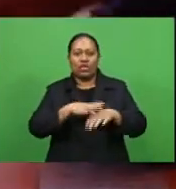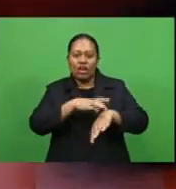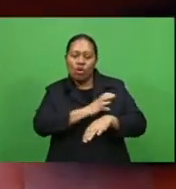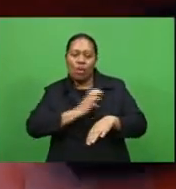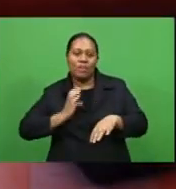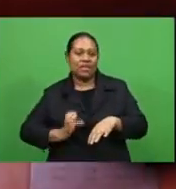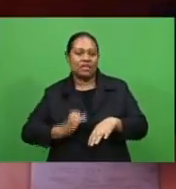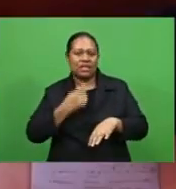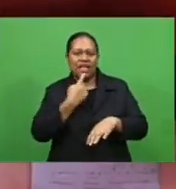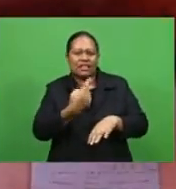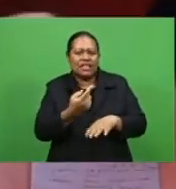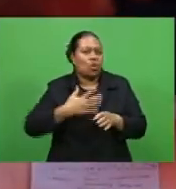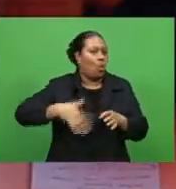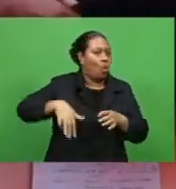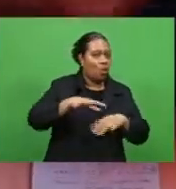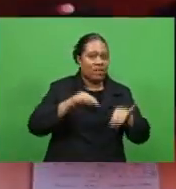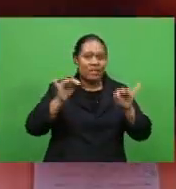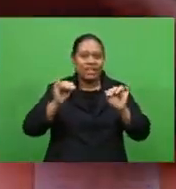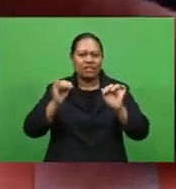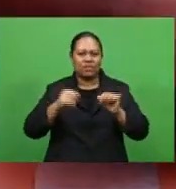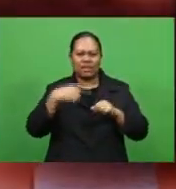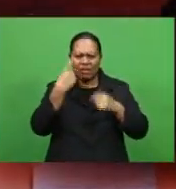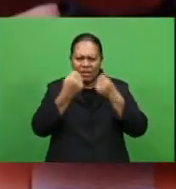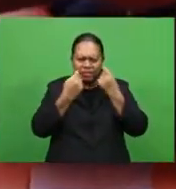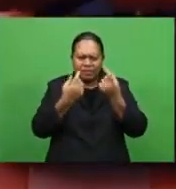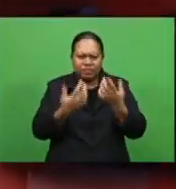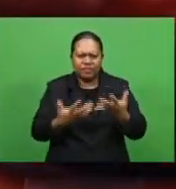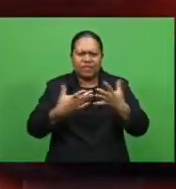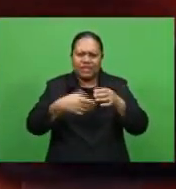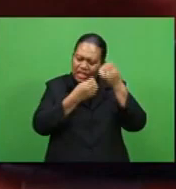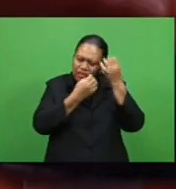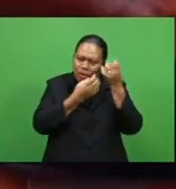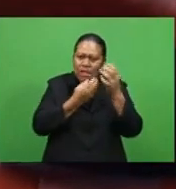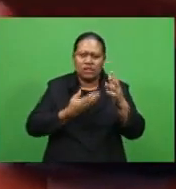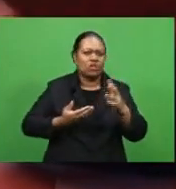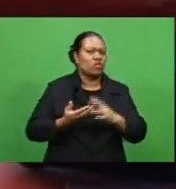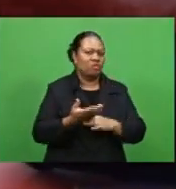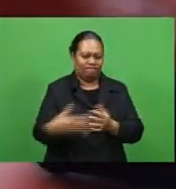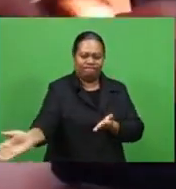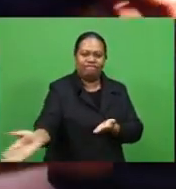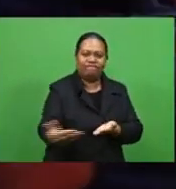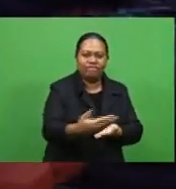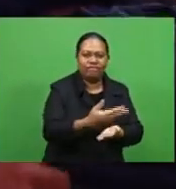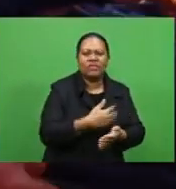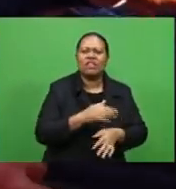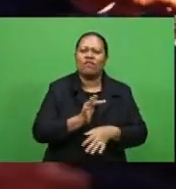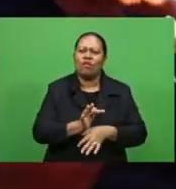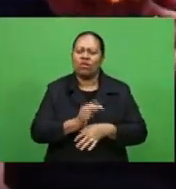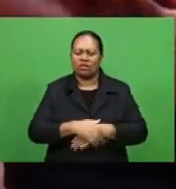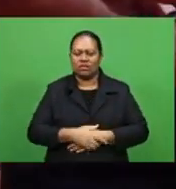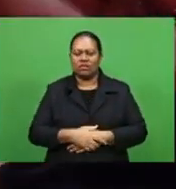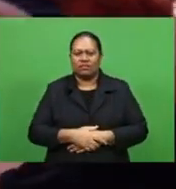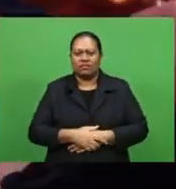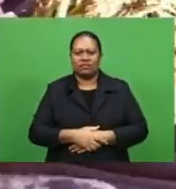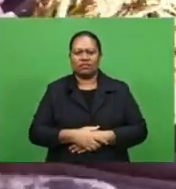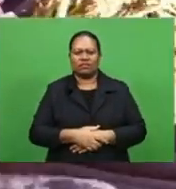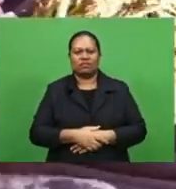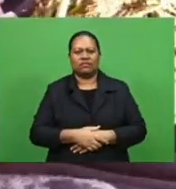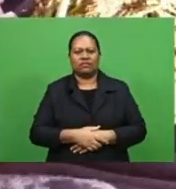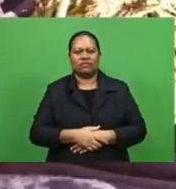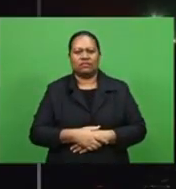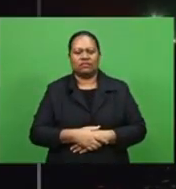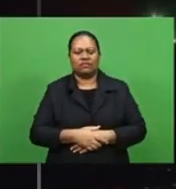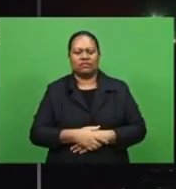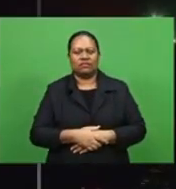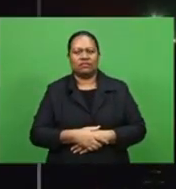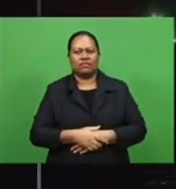says all these issues have been highlighted through information that has been collected by the force Kritika Kumar FBC news